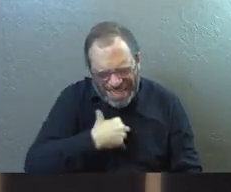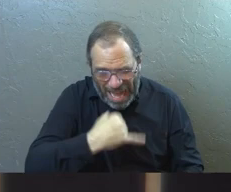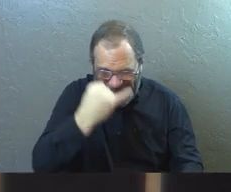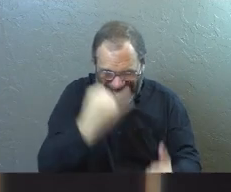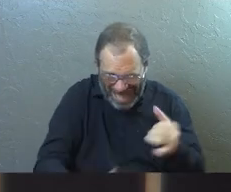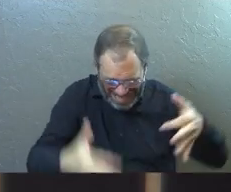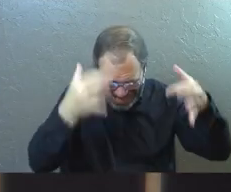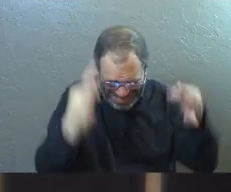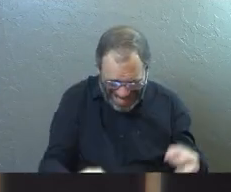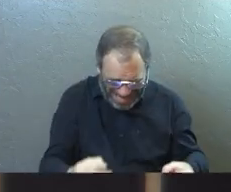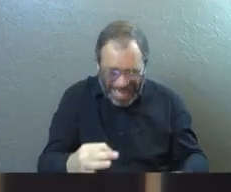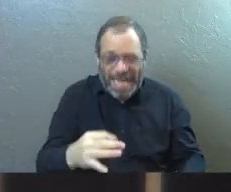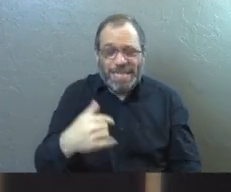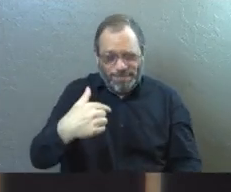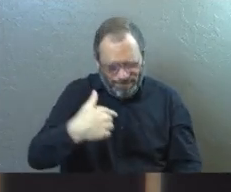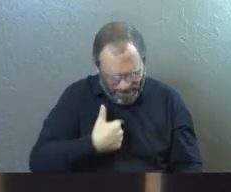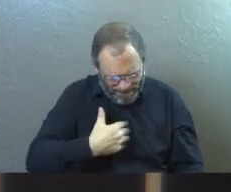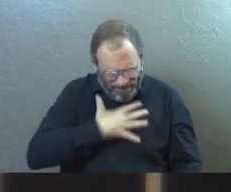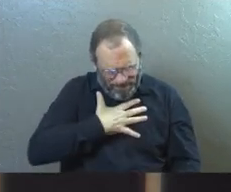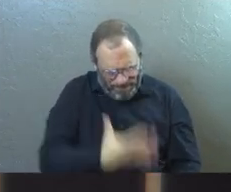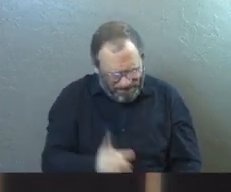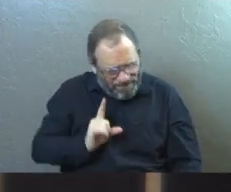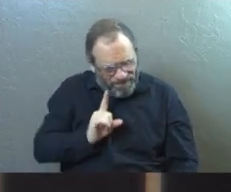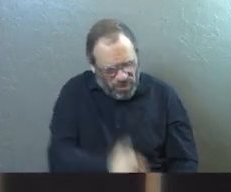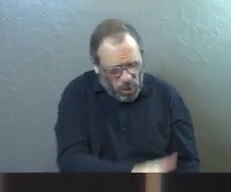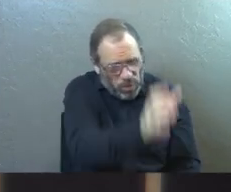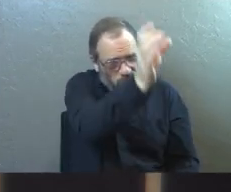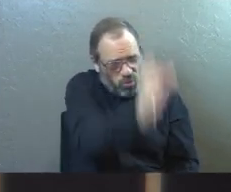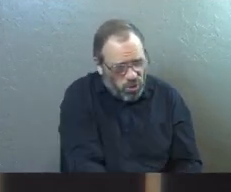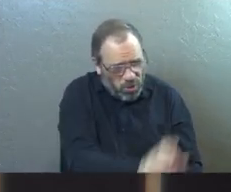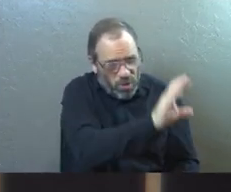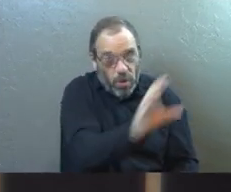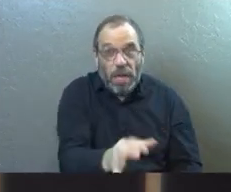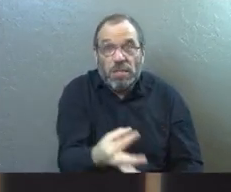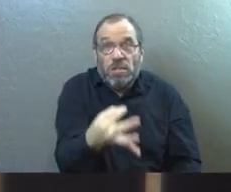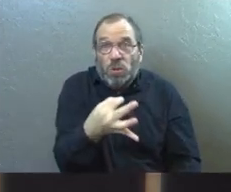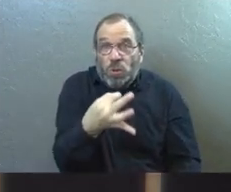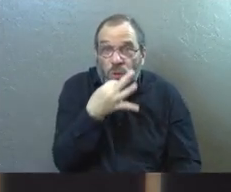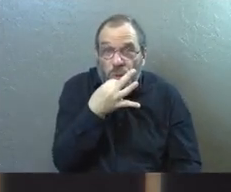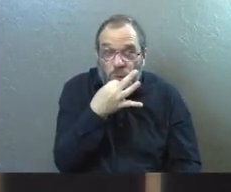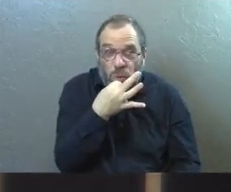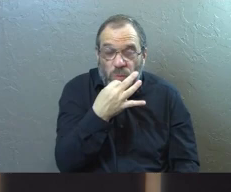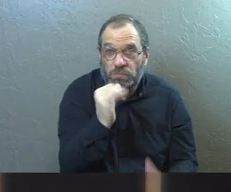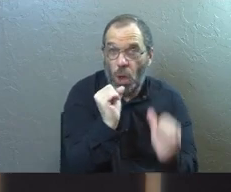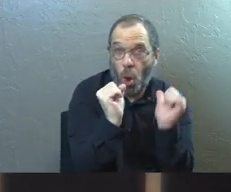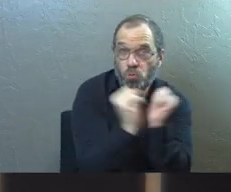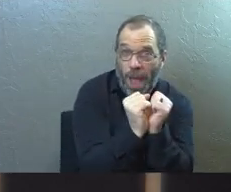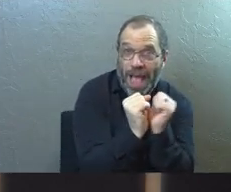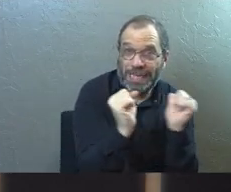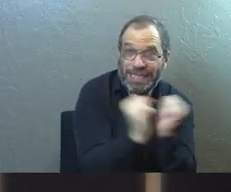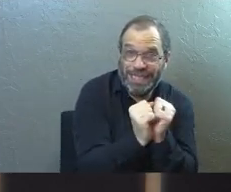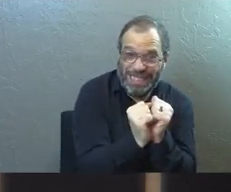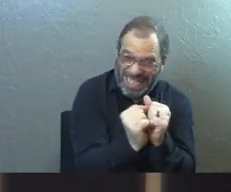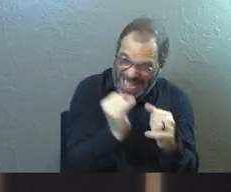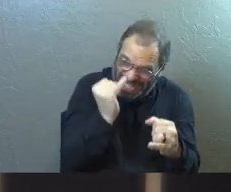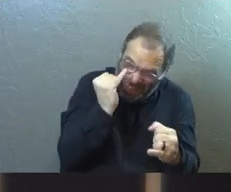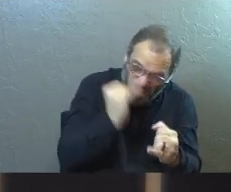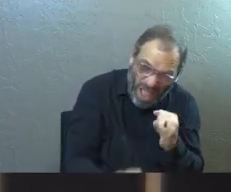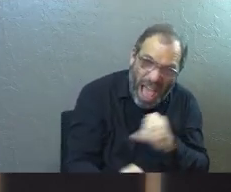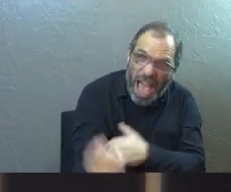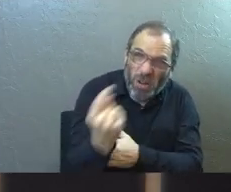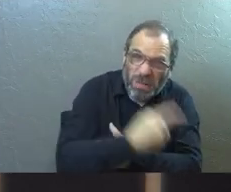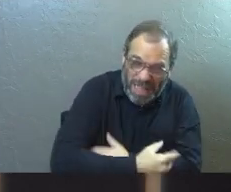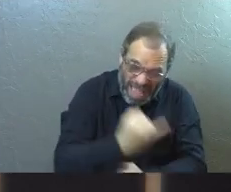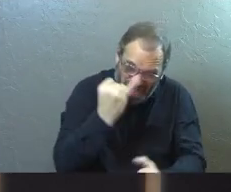the final decision. Yes, I am for sure going to the cross. So he's hours away from getting arrested. This is the final journey.